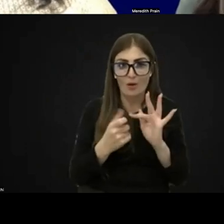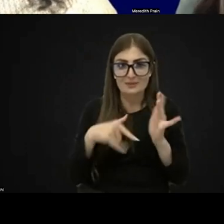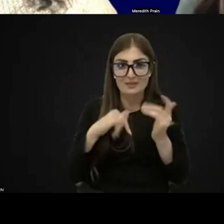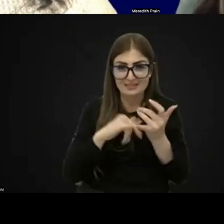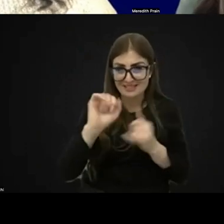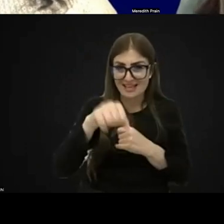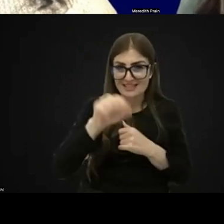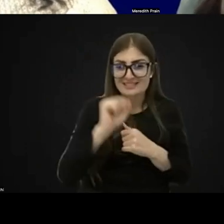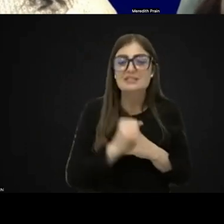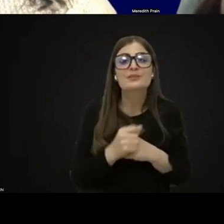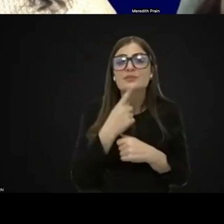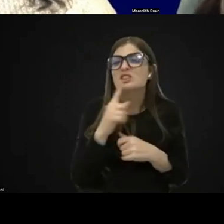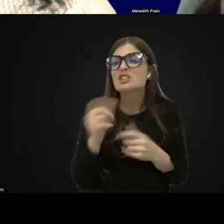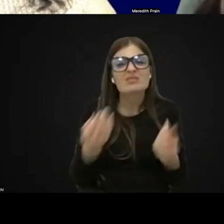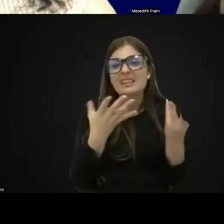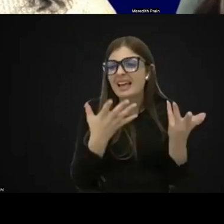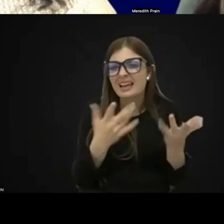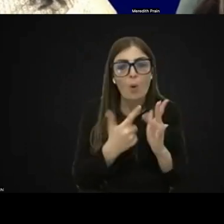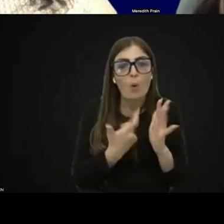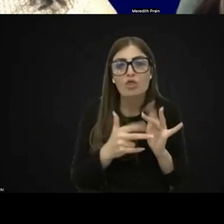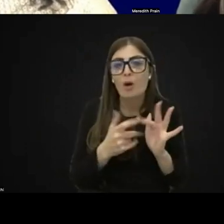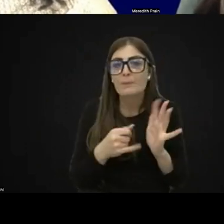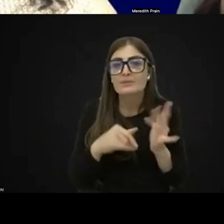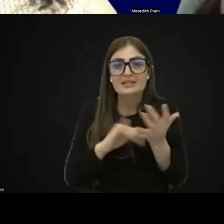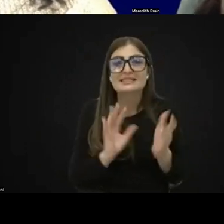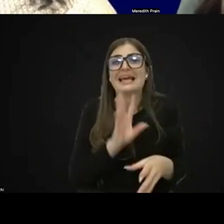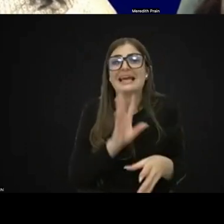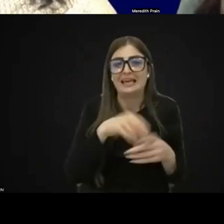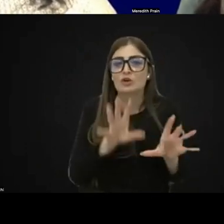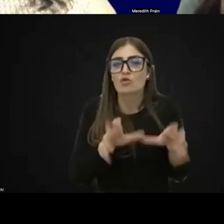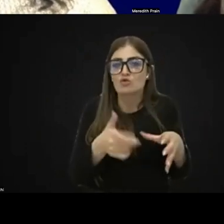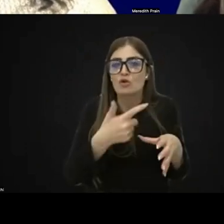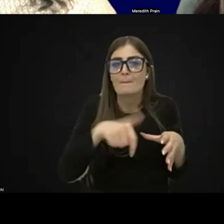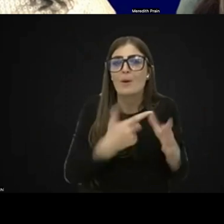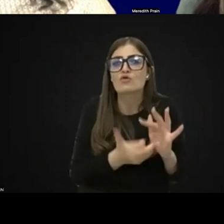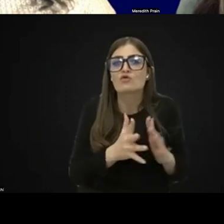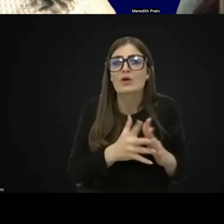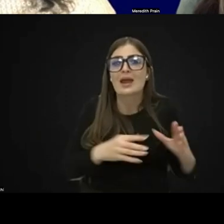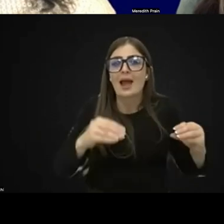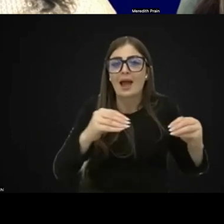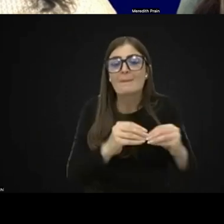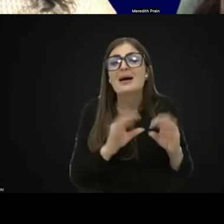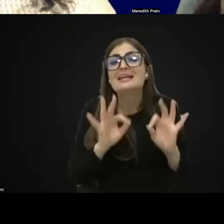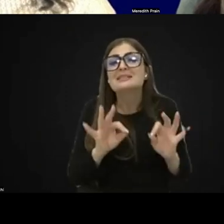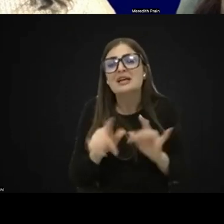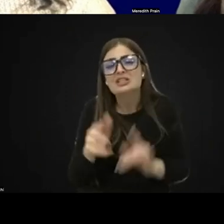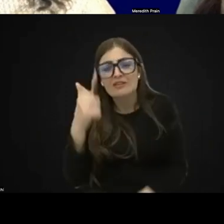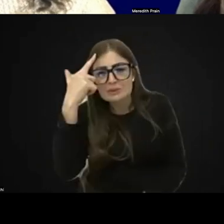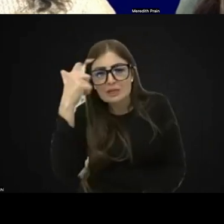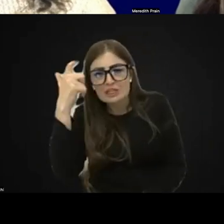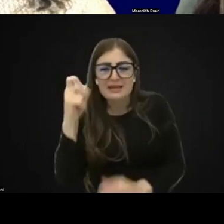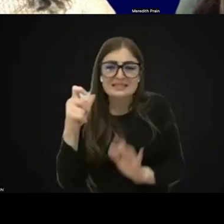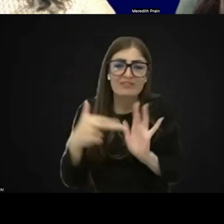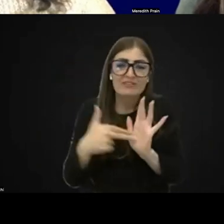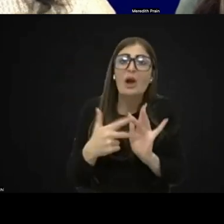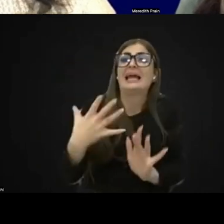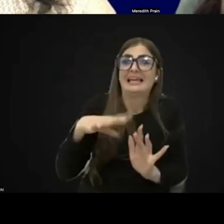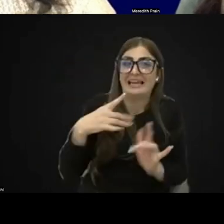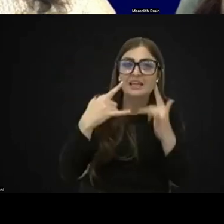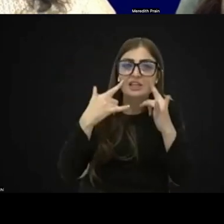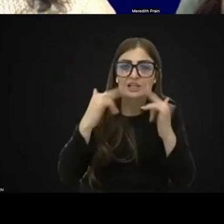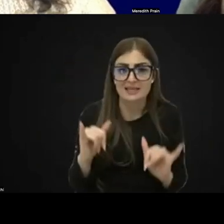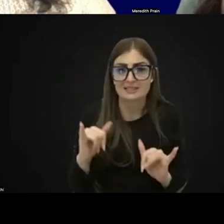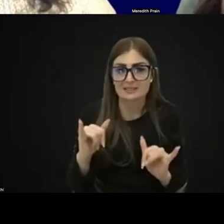I would just say get an orthoptist in, especially if you're, you're suspecting CVI, they need a functional vision